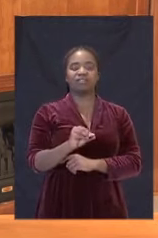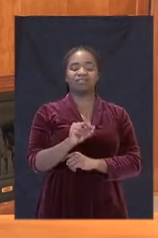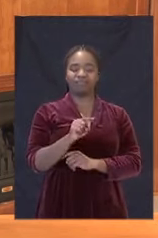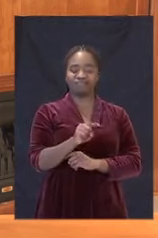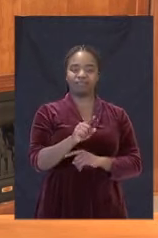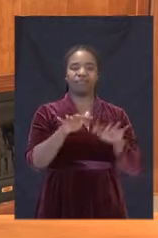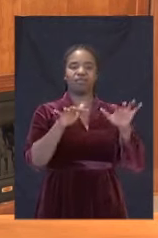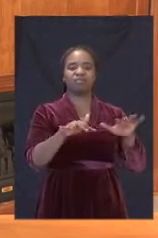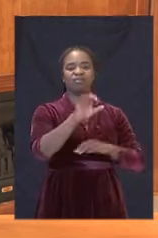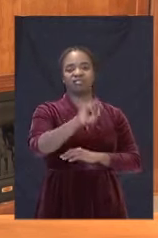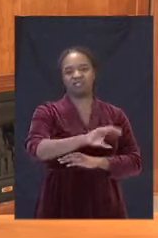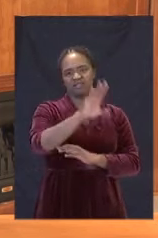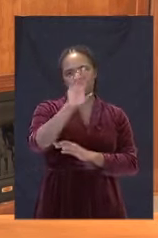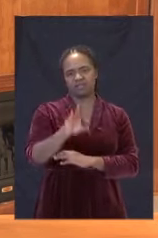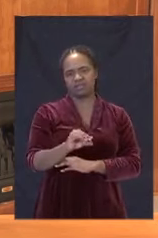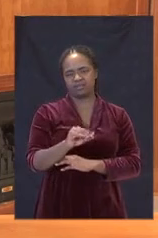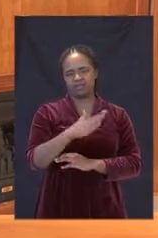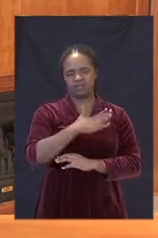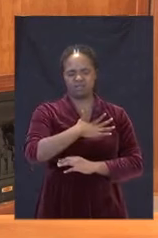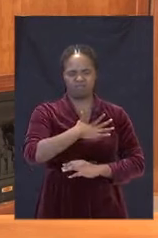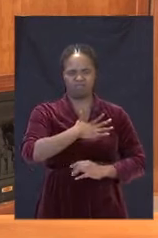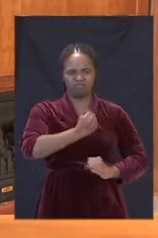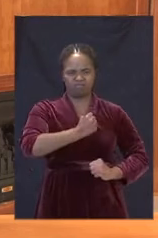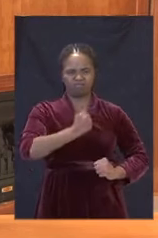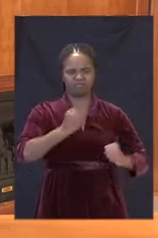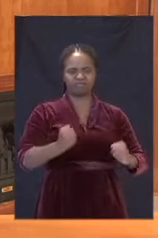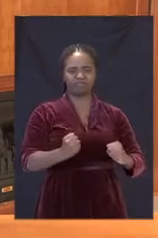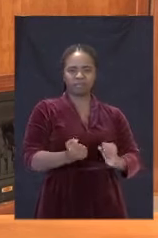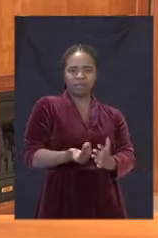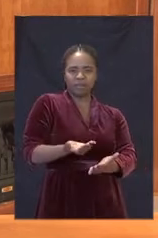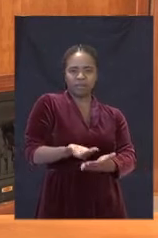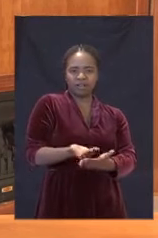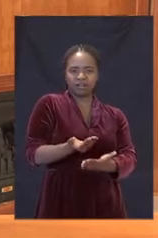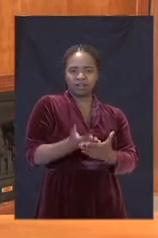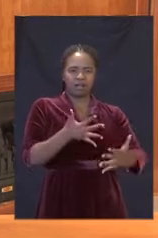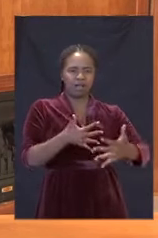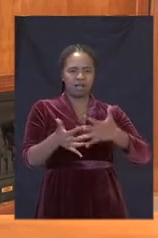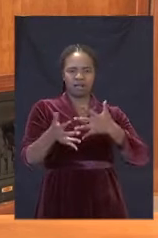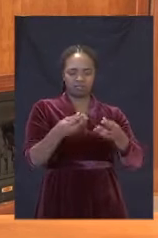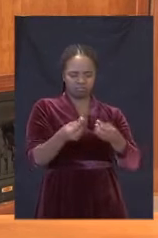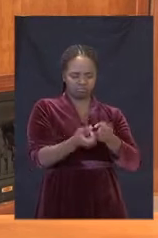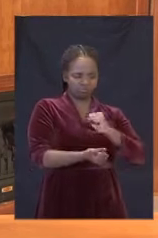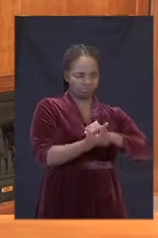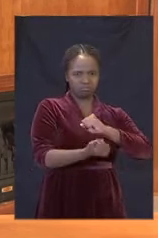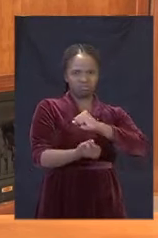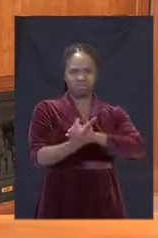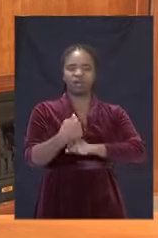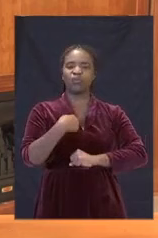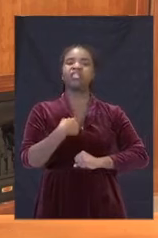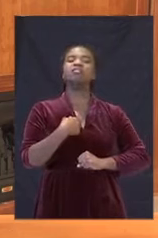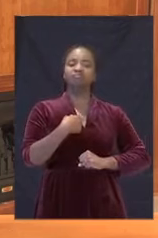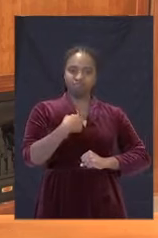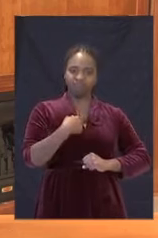its people, in their courage, and in their ability to overcome even the greatest of